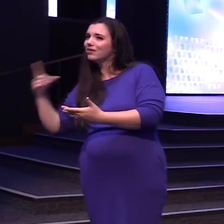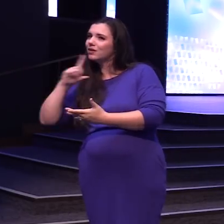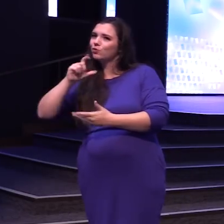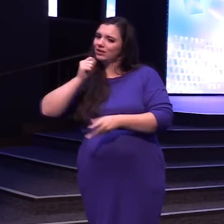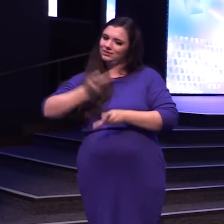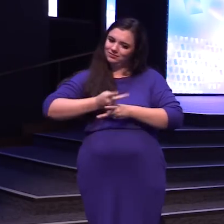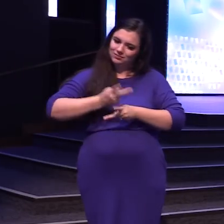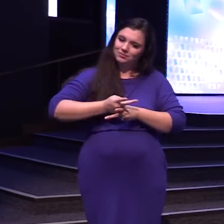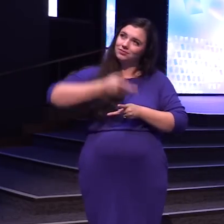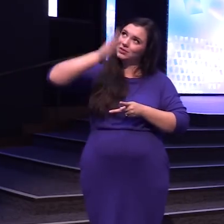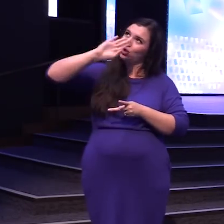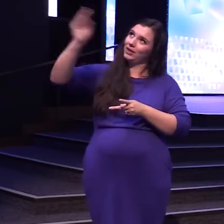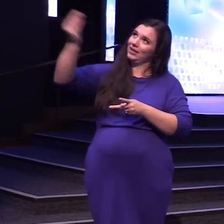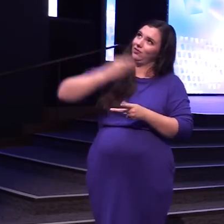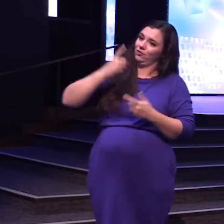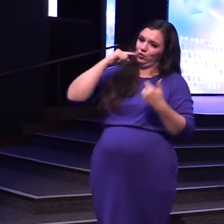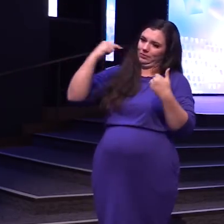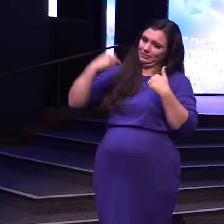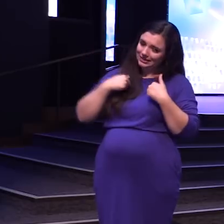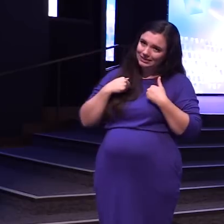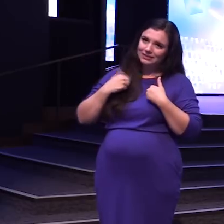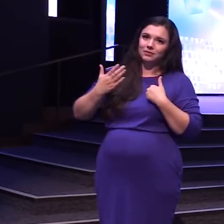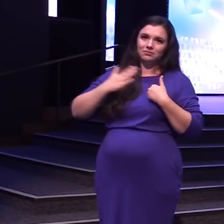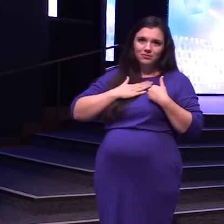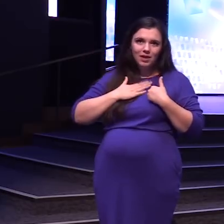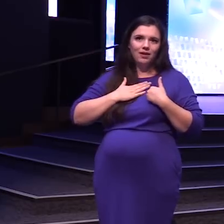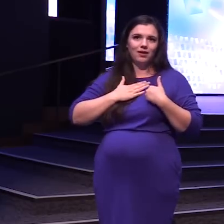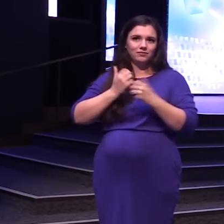The vision that God Has given us Of our own